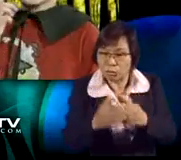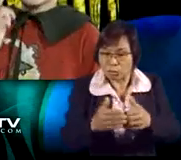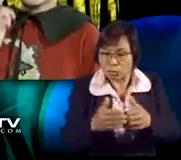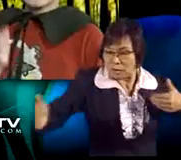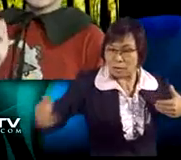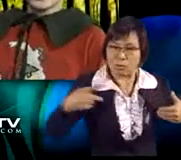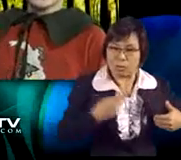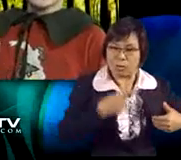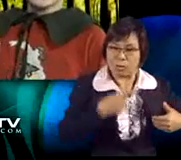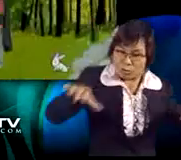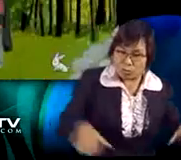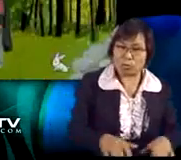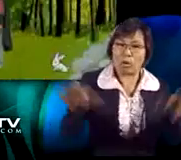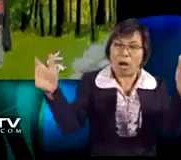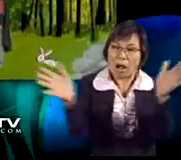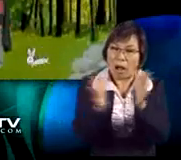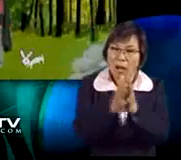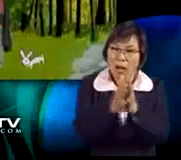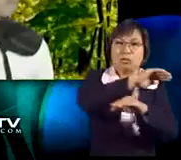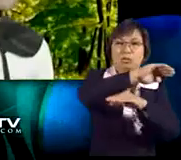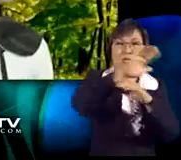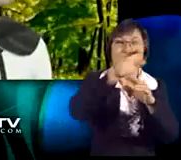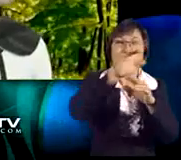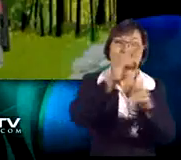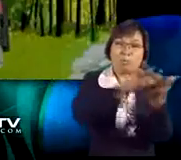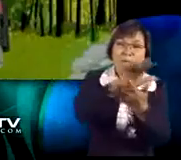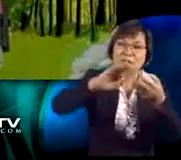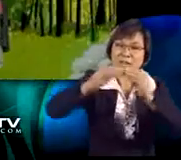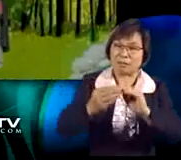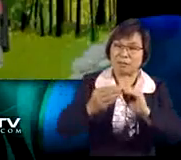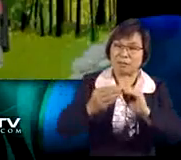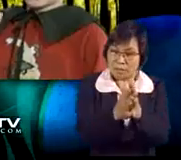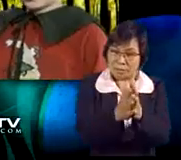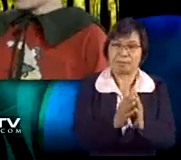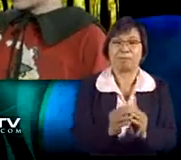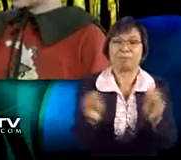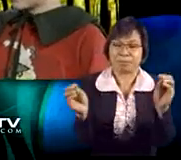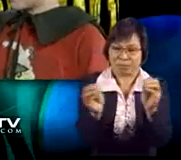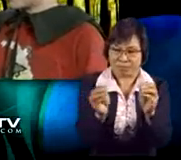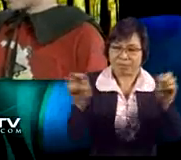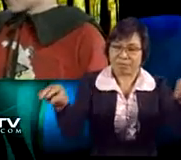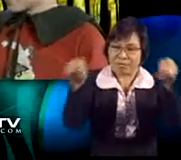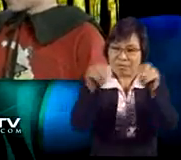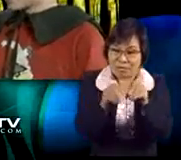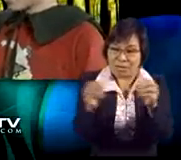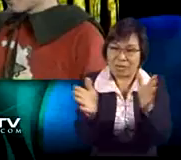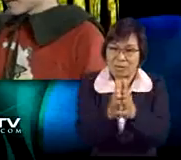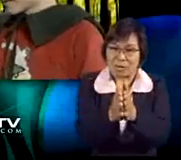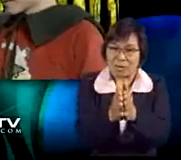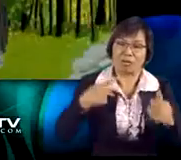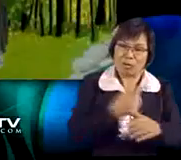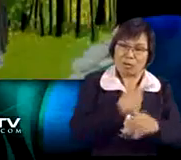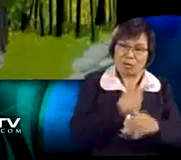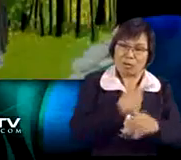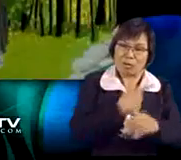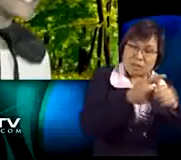To find the total distance, all we have to do is to add the two mixed numbers together. Correct?